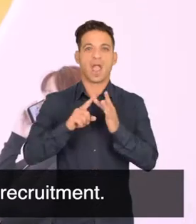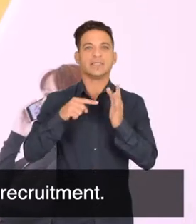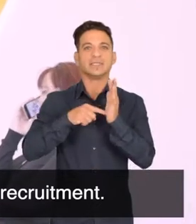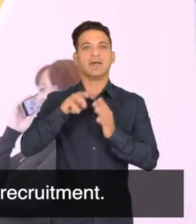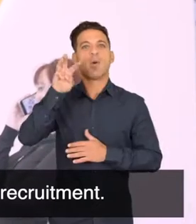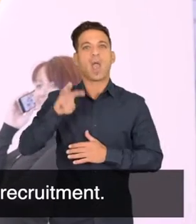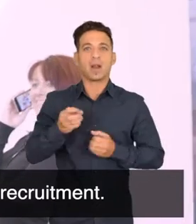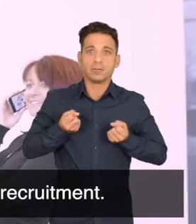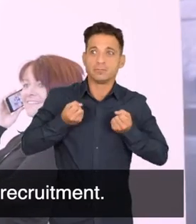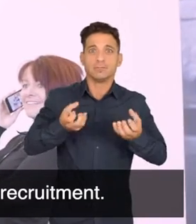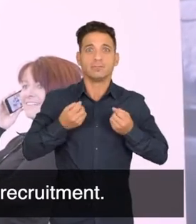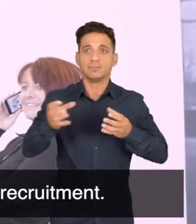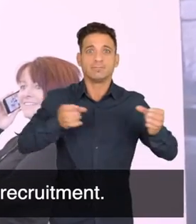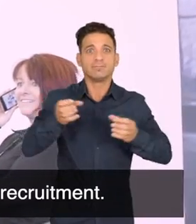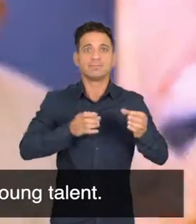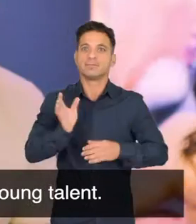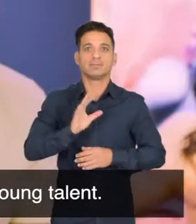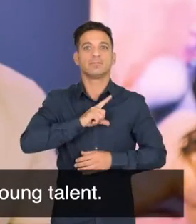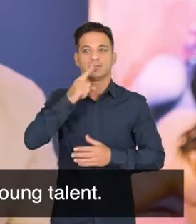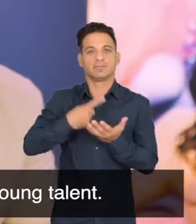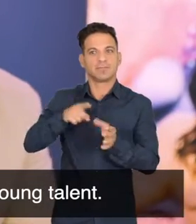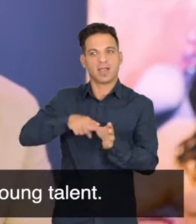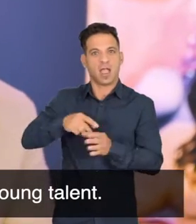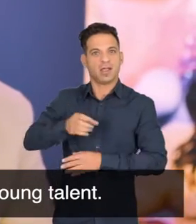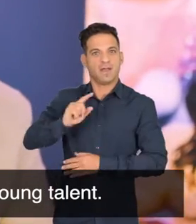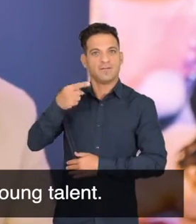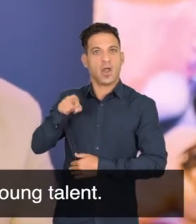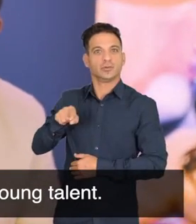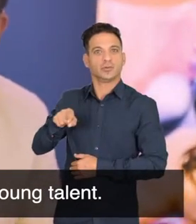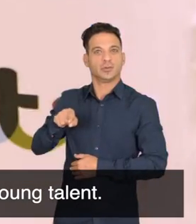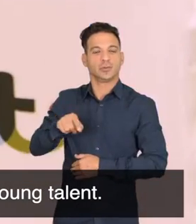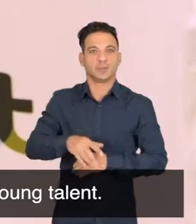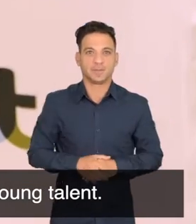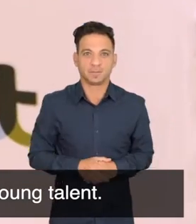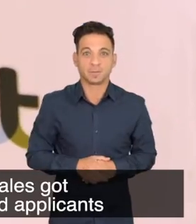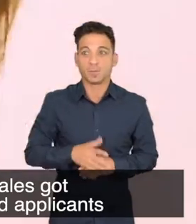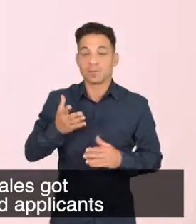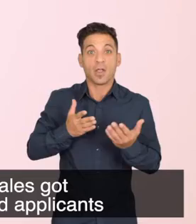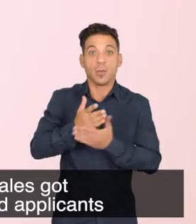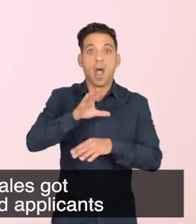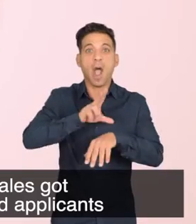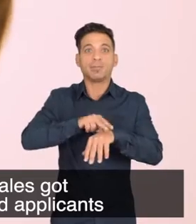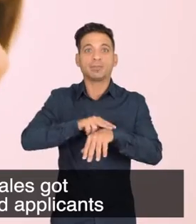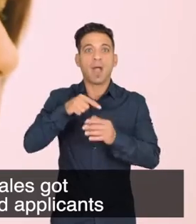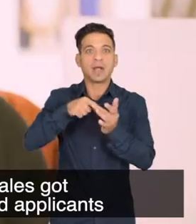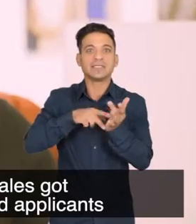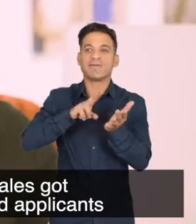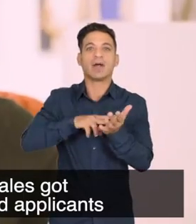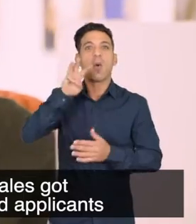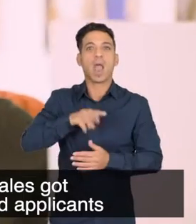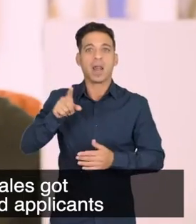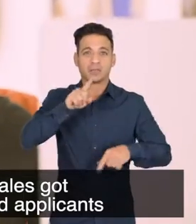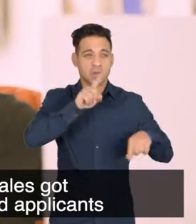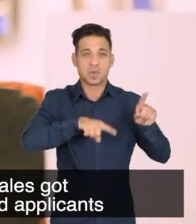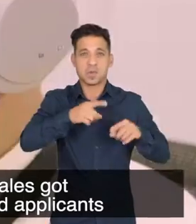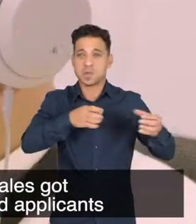ITV Wales don't spend a fortune on recruitment because they decided to invest in young talent. Through apprenticeships, ITV Wales